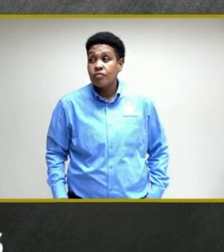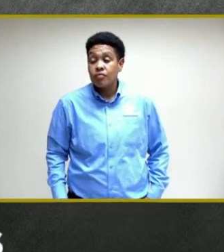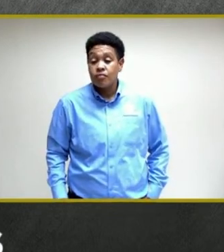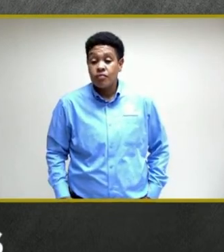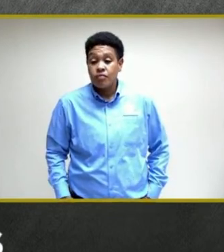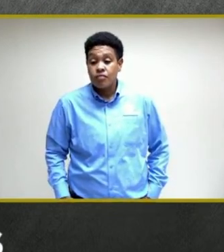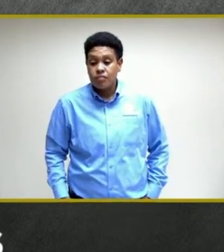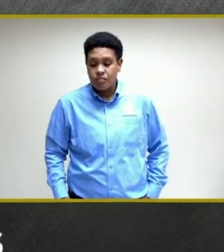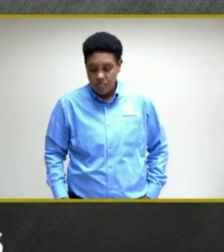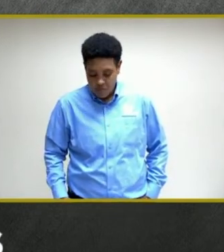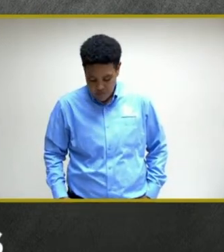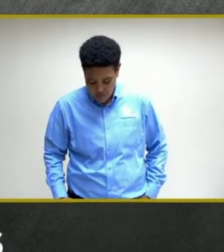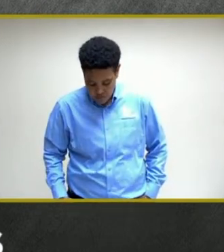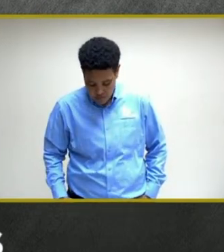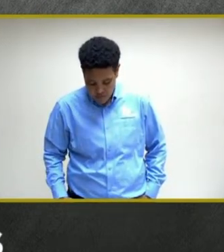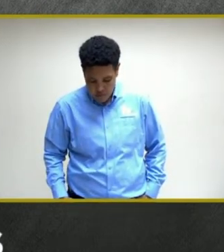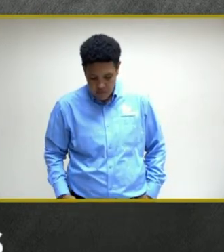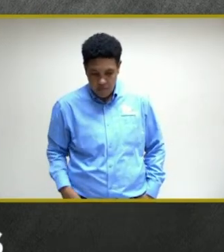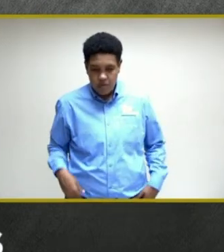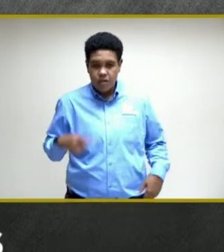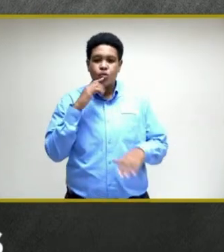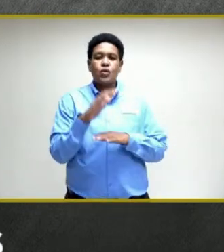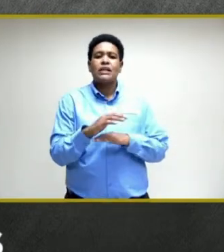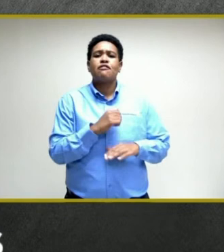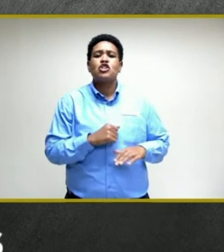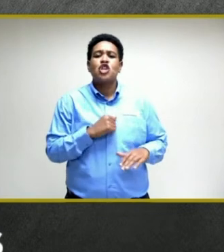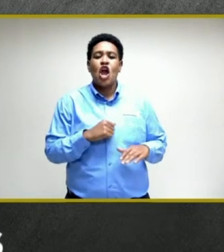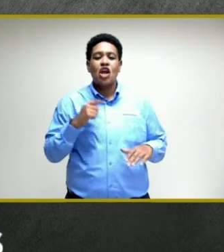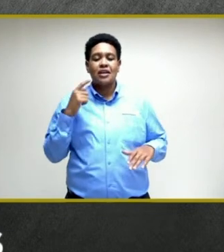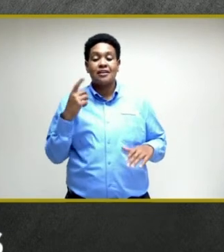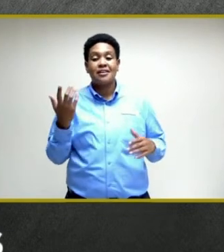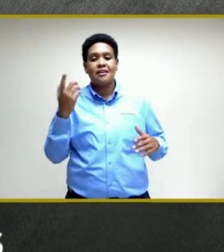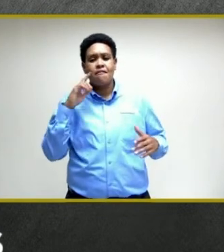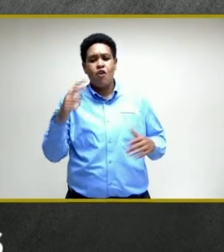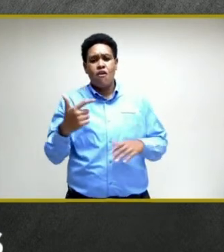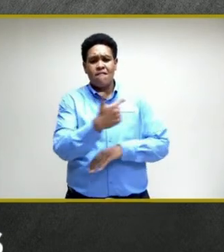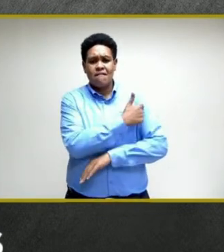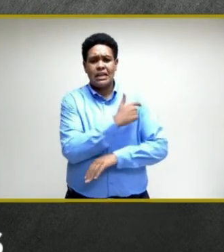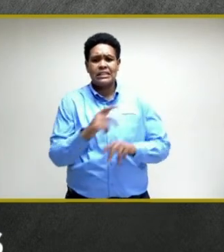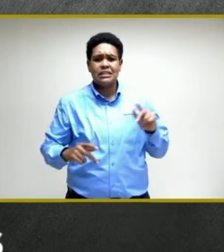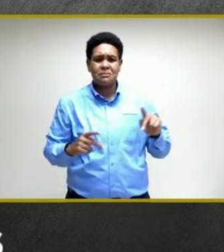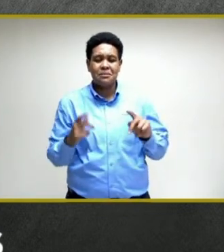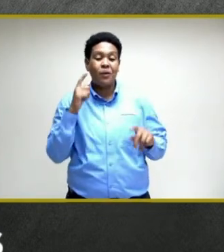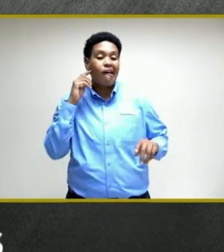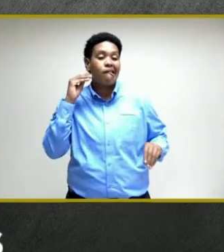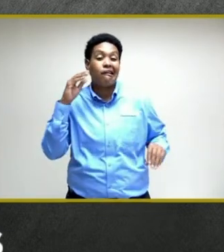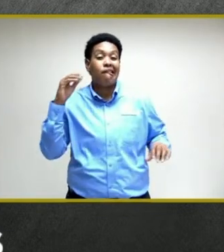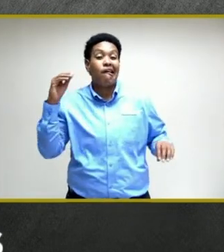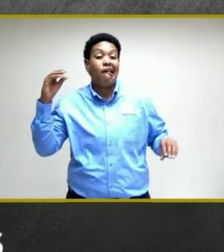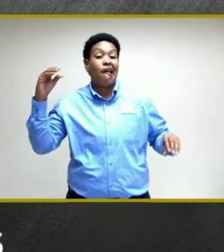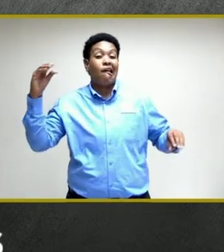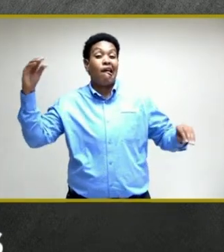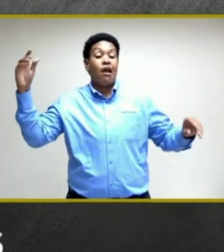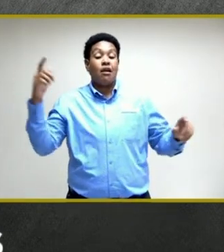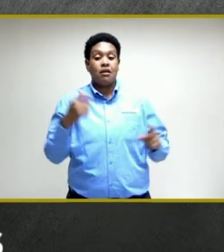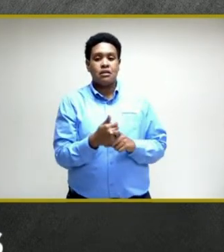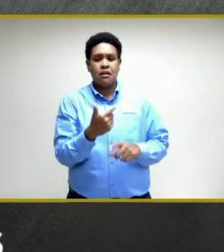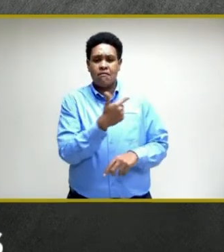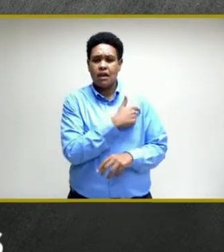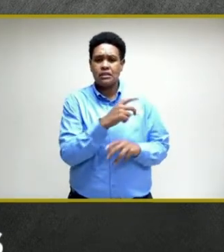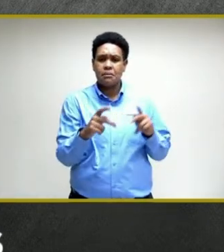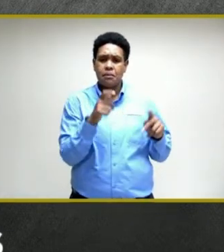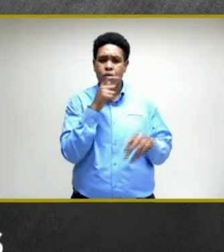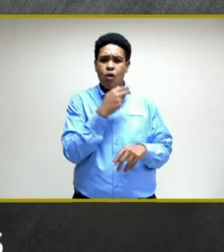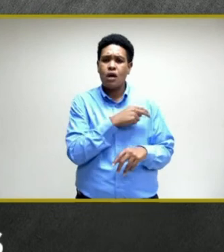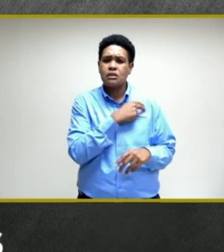I'm sorry about that. Good evening. for vaccinated people who have been hospitalized, what's the extent of their illness?